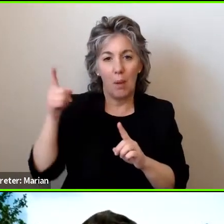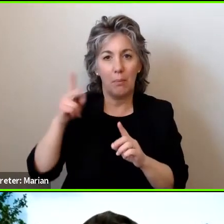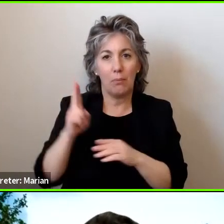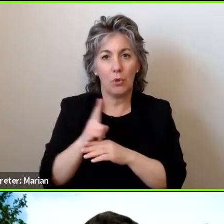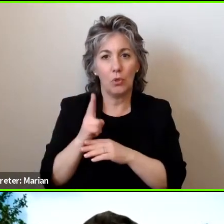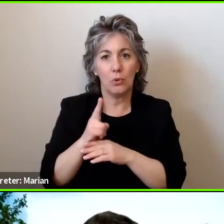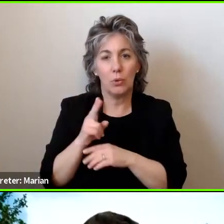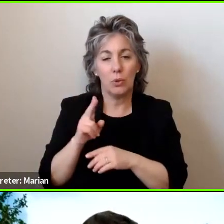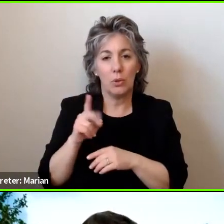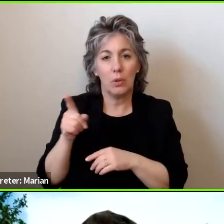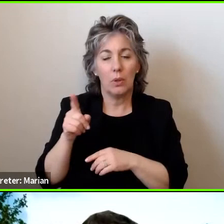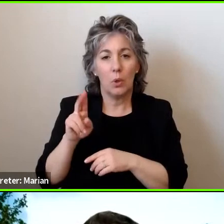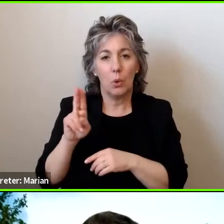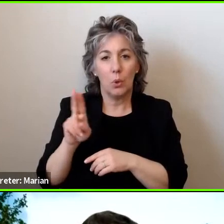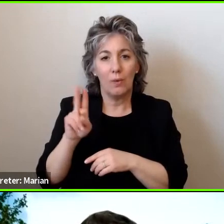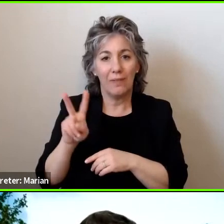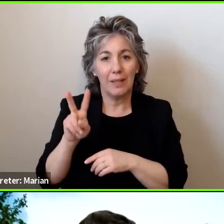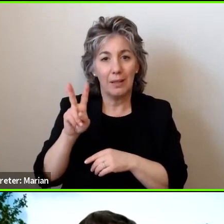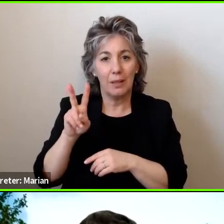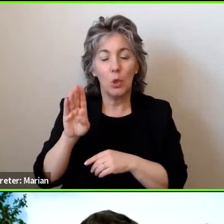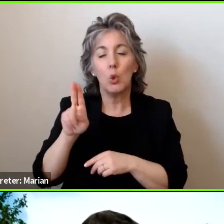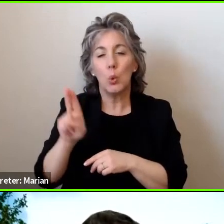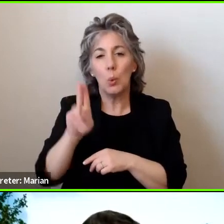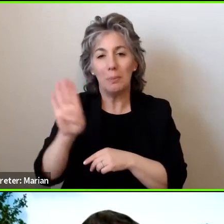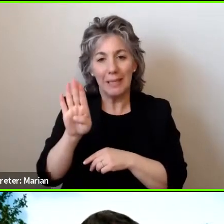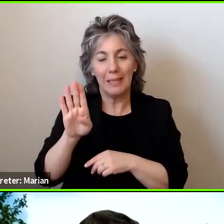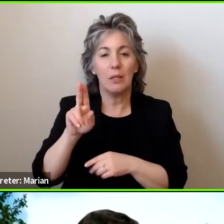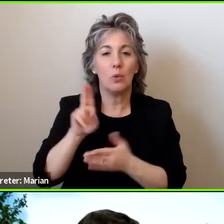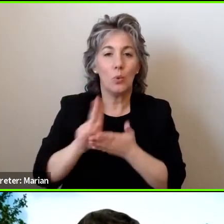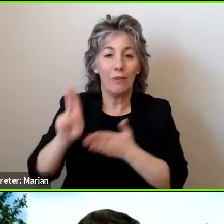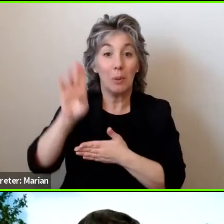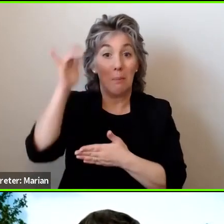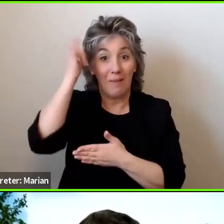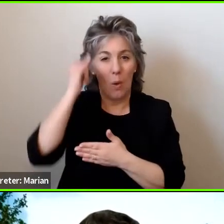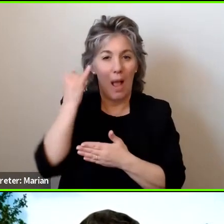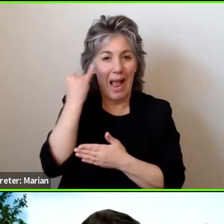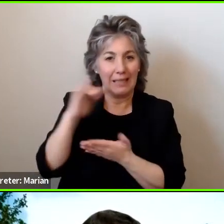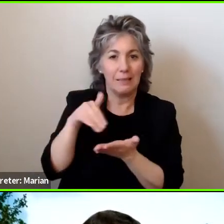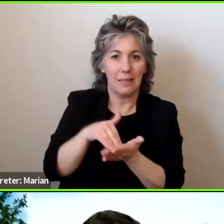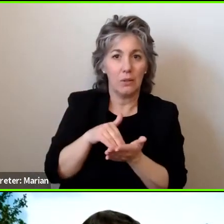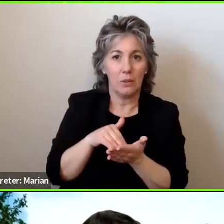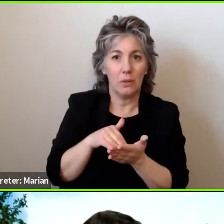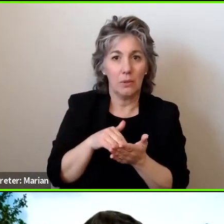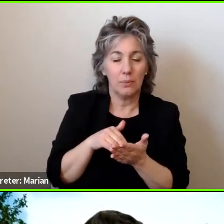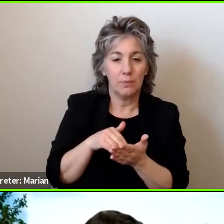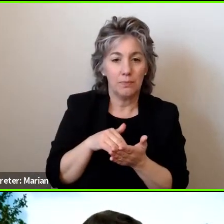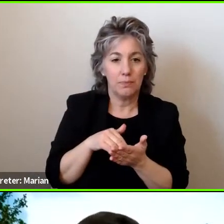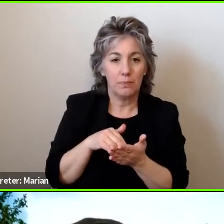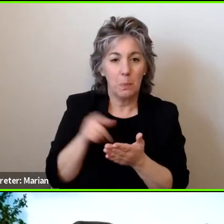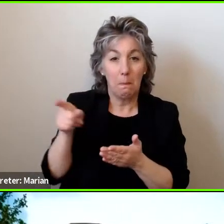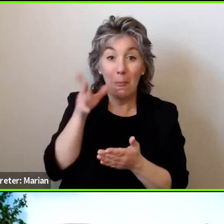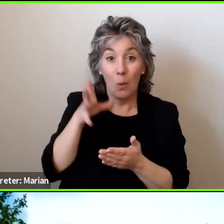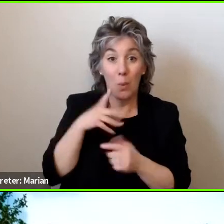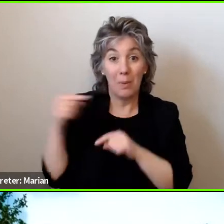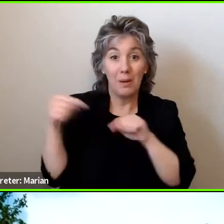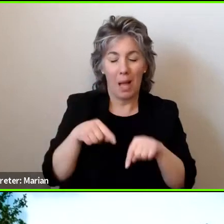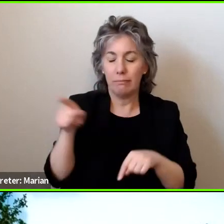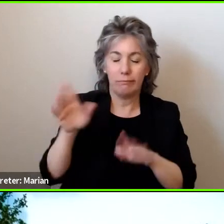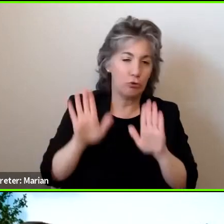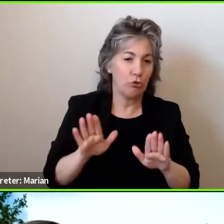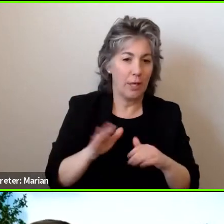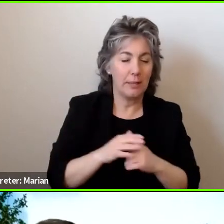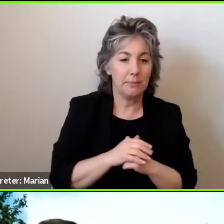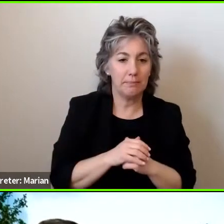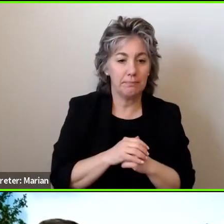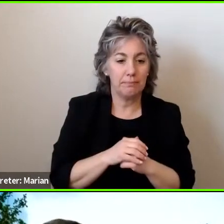Ideas Center in the next round of presentations. Her name is Jordana Maisel. She's great. Our next comment or